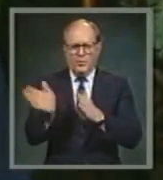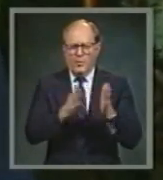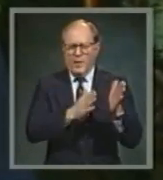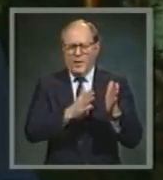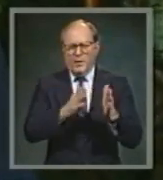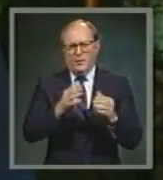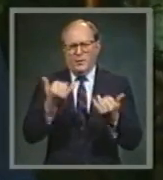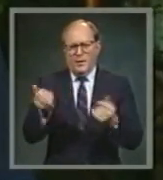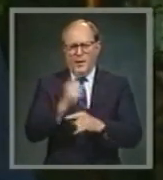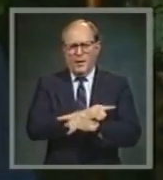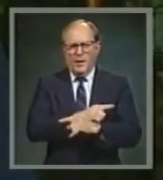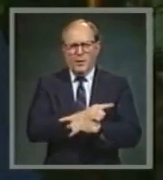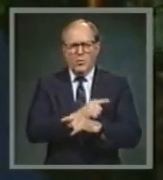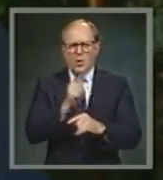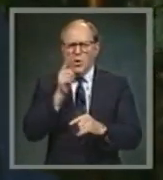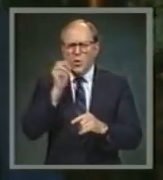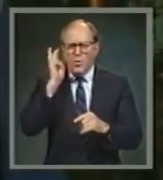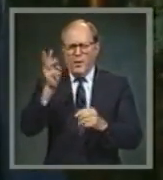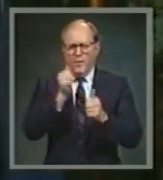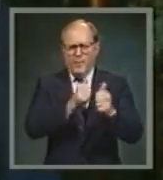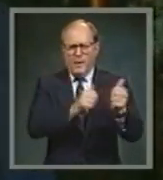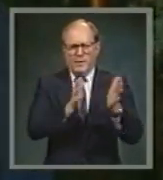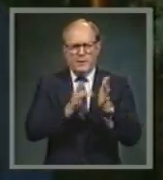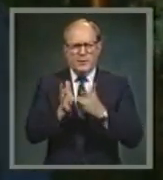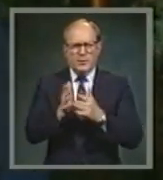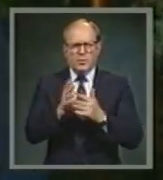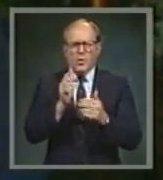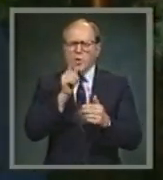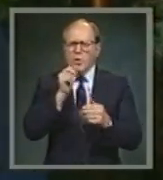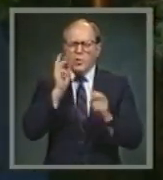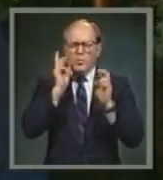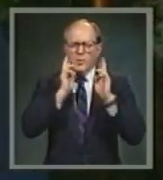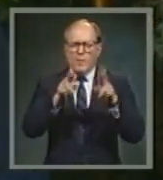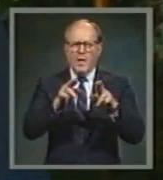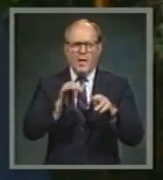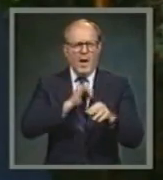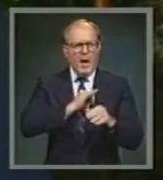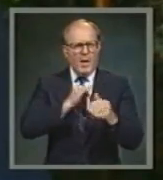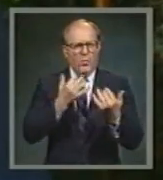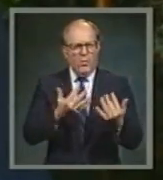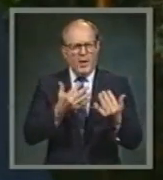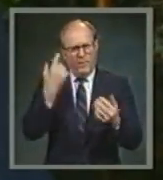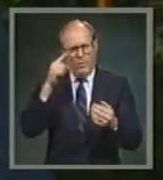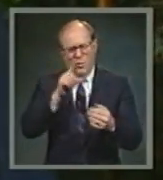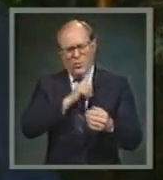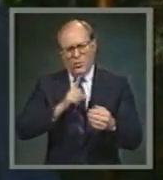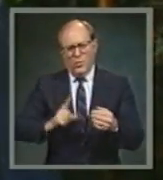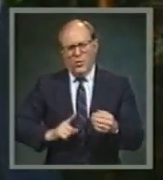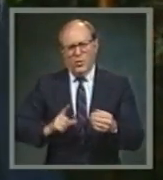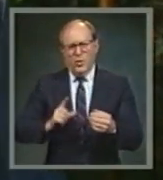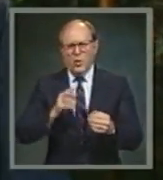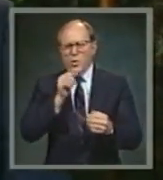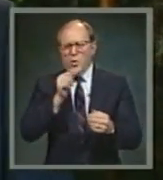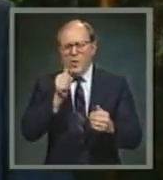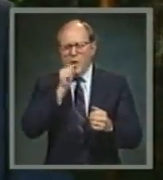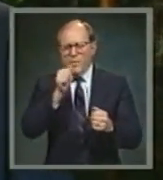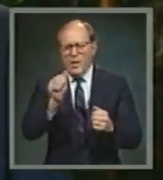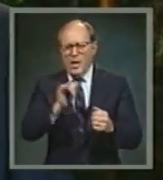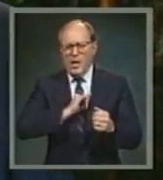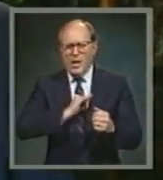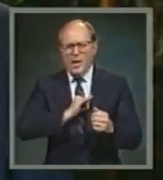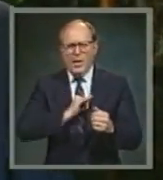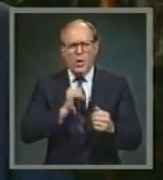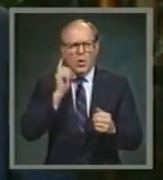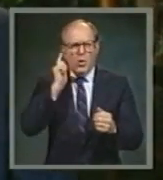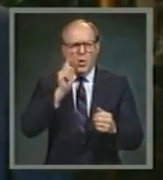the chorus says, Who will follow Jesus? Who will make reply? I'm on the Lord's side. Master, here am I. Who will follow